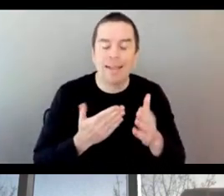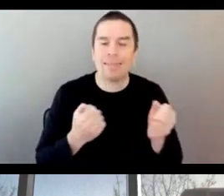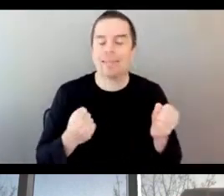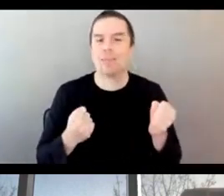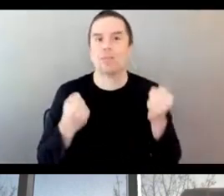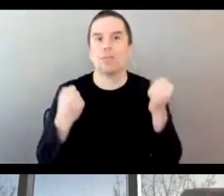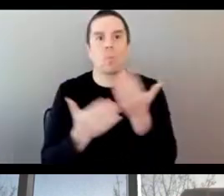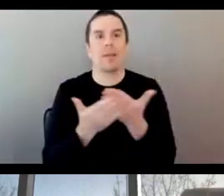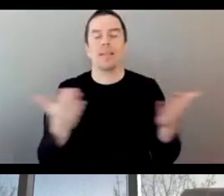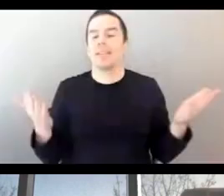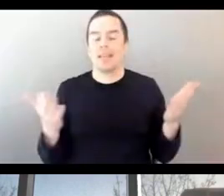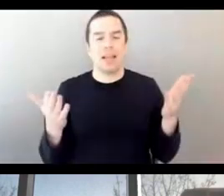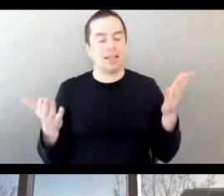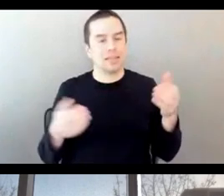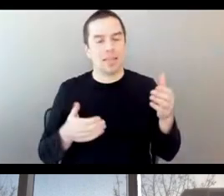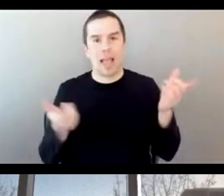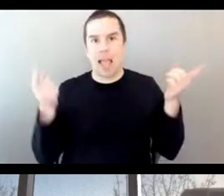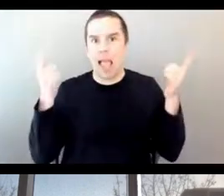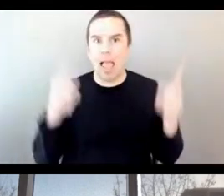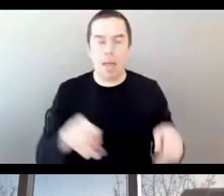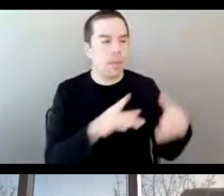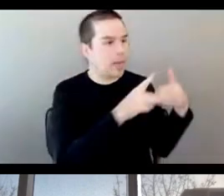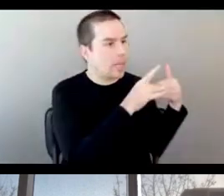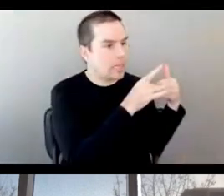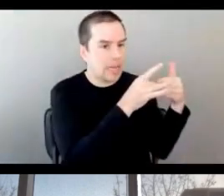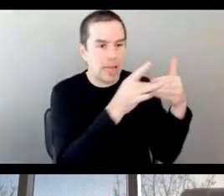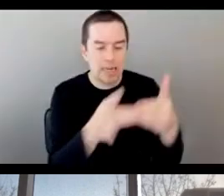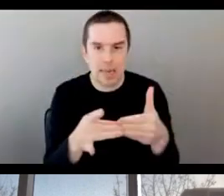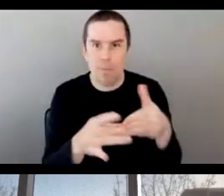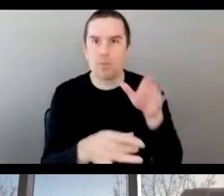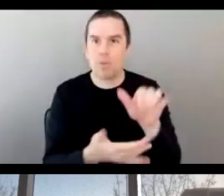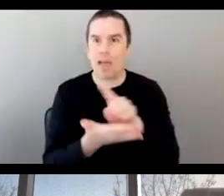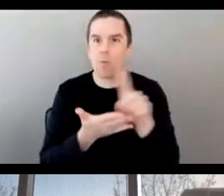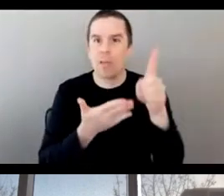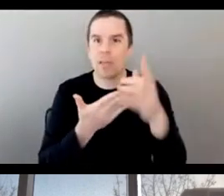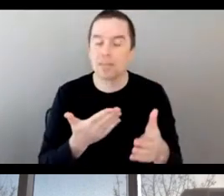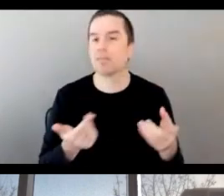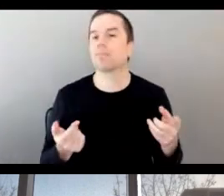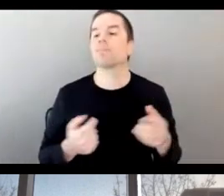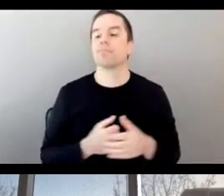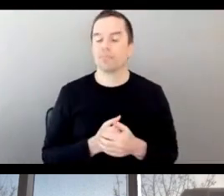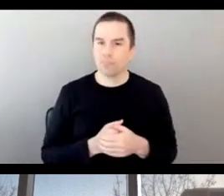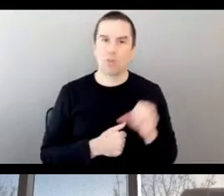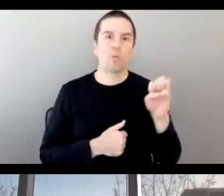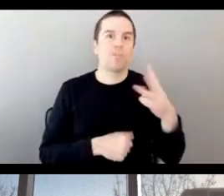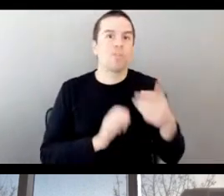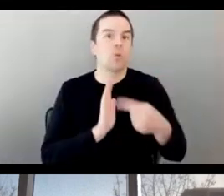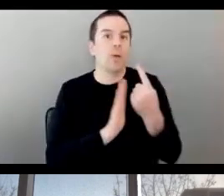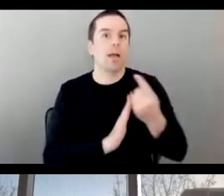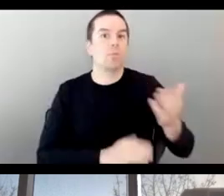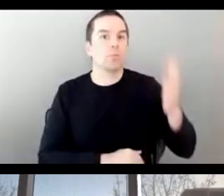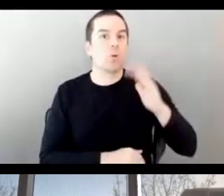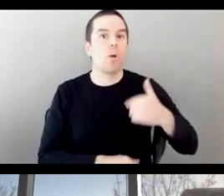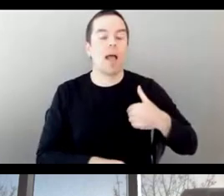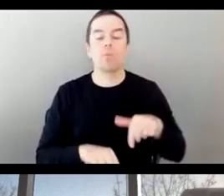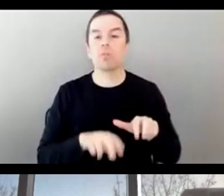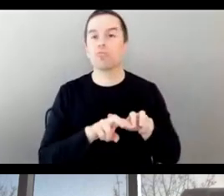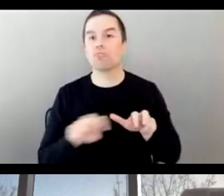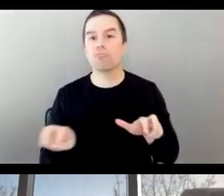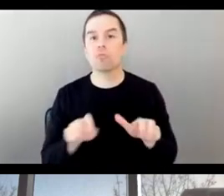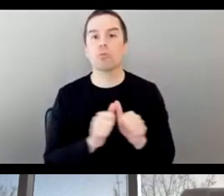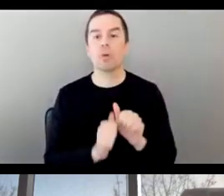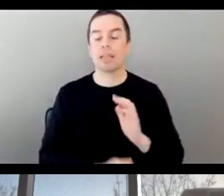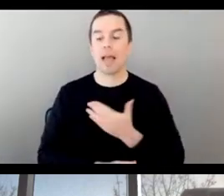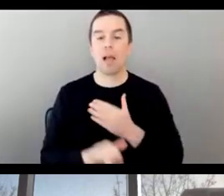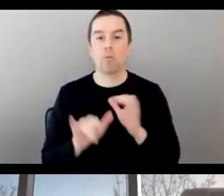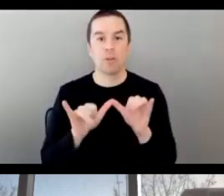amazing. You know, just a couple of hours ago, I was, you know, sitting with our engineers looking at the same dashboards that I know Sylvia's team